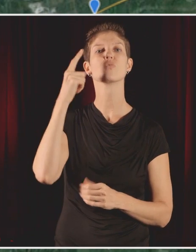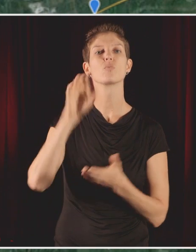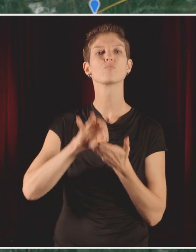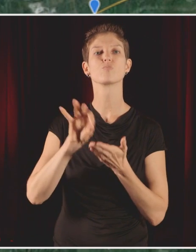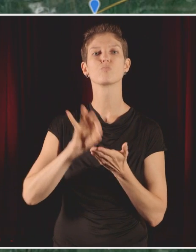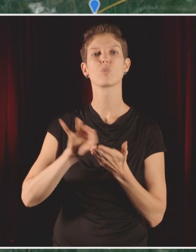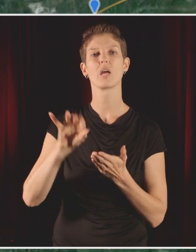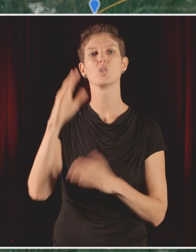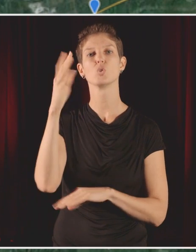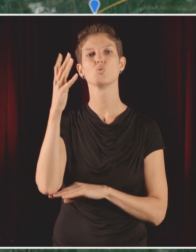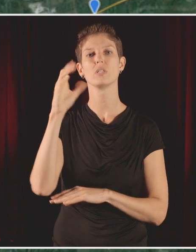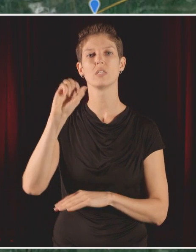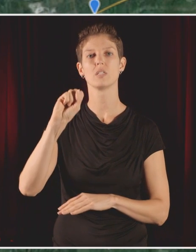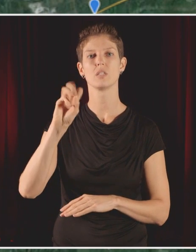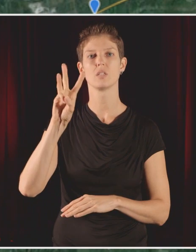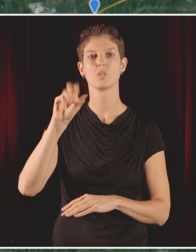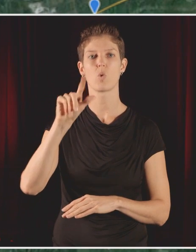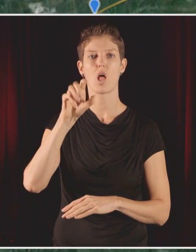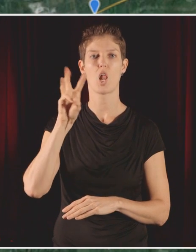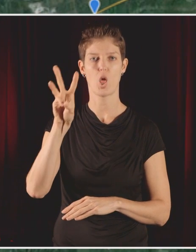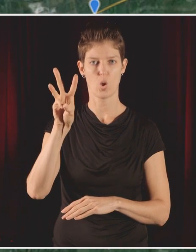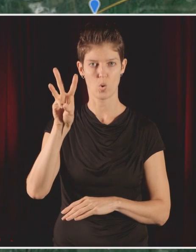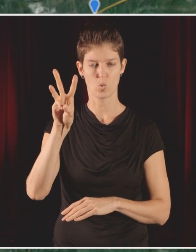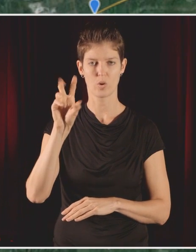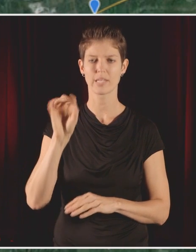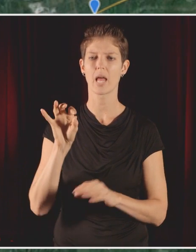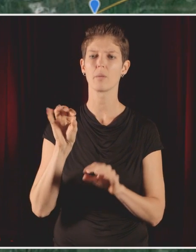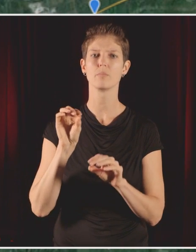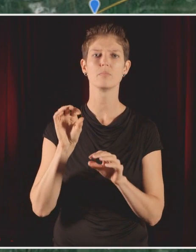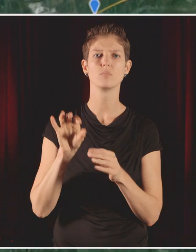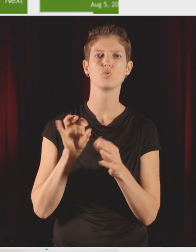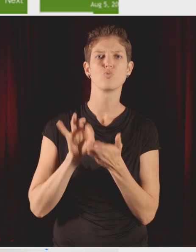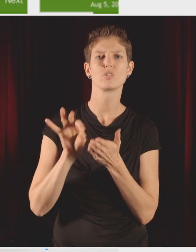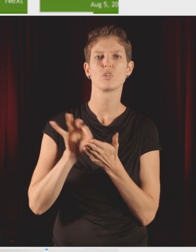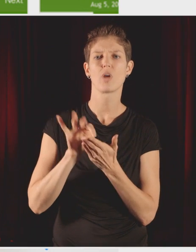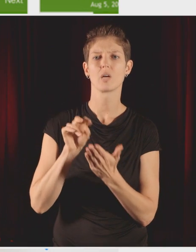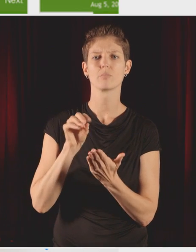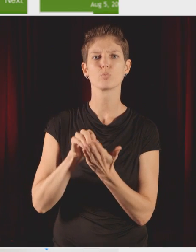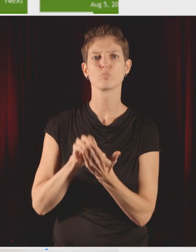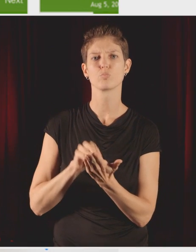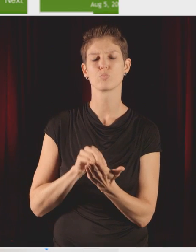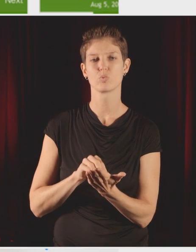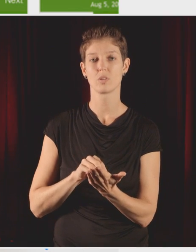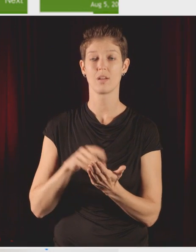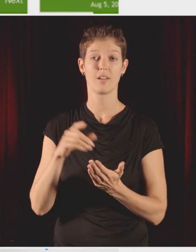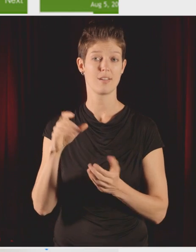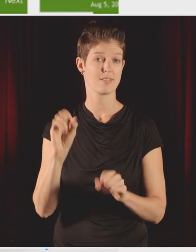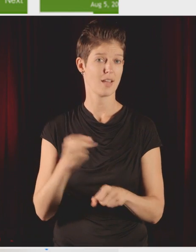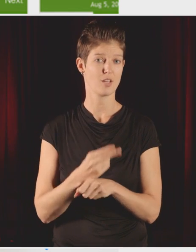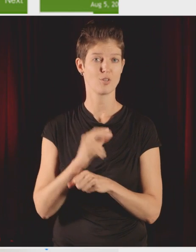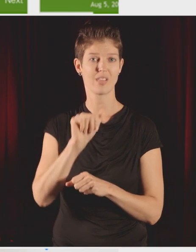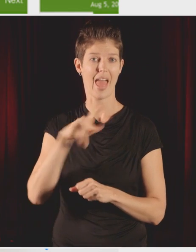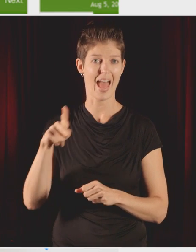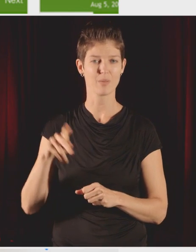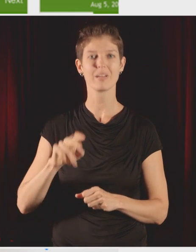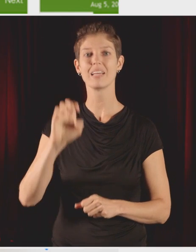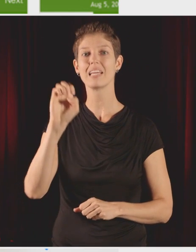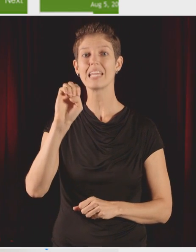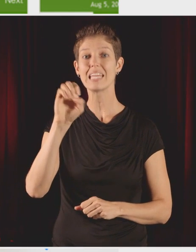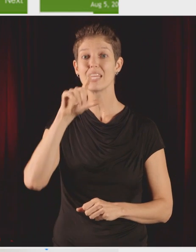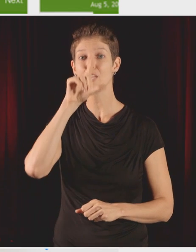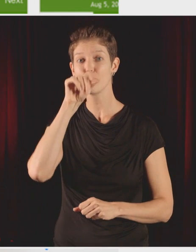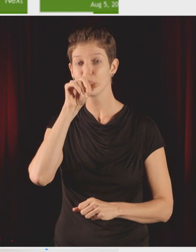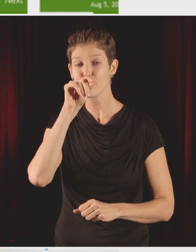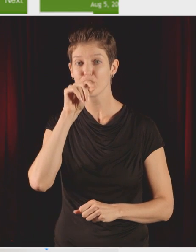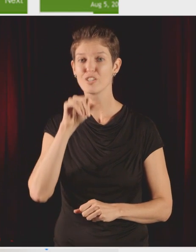saw a tree swallow, and this is where I saw it. You can do this for any bird anywhere in the world. It's a program called eBird. You can do it on your computer or as an